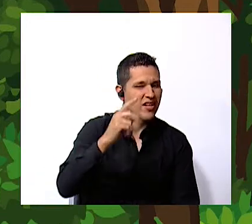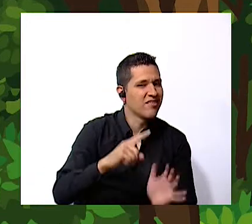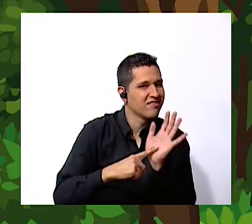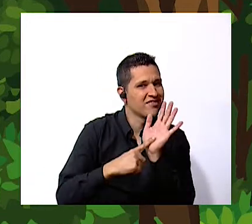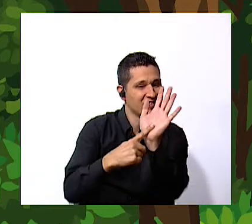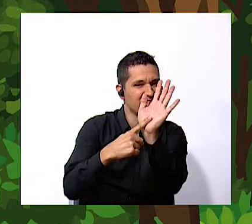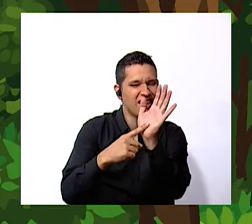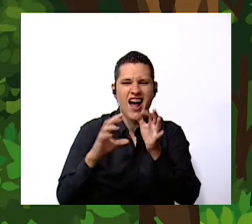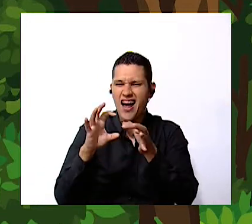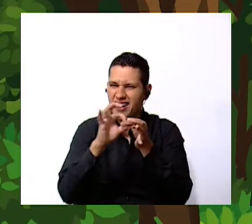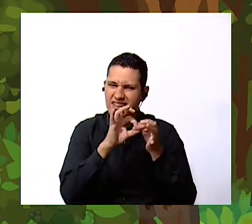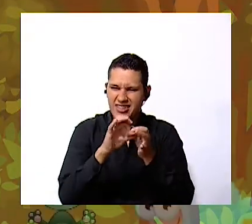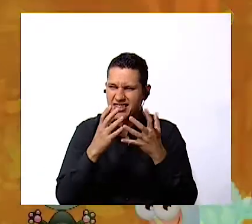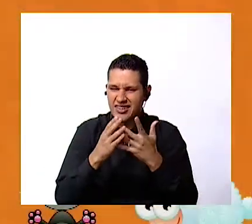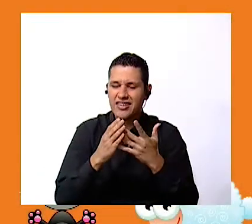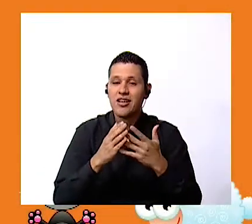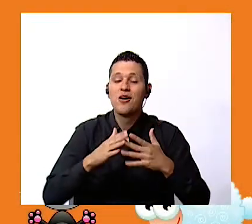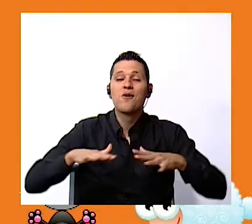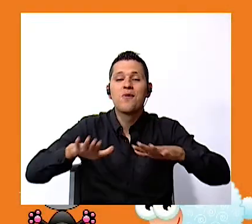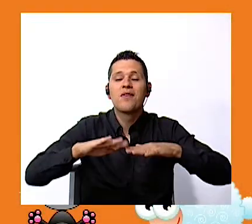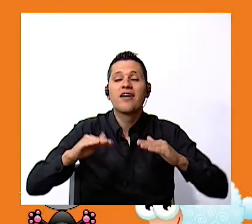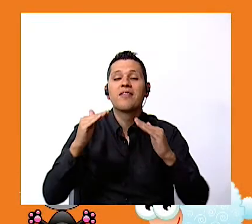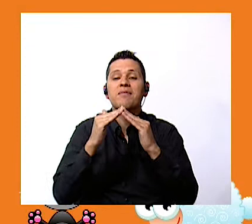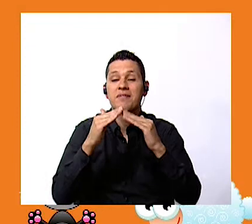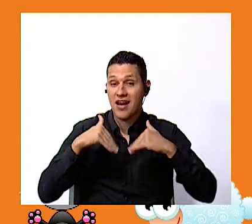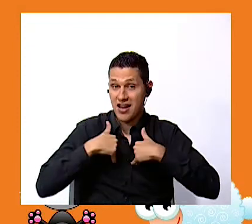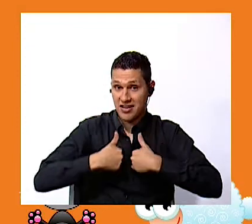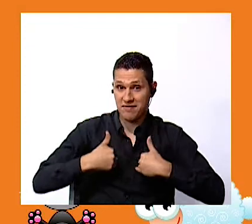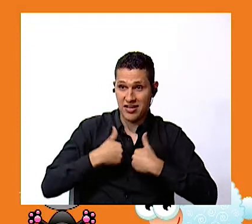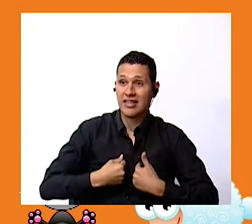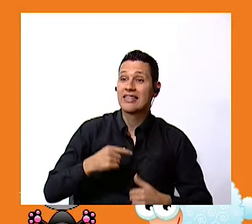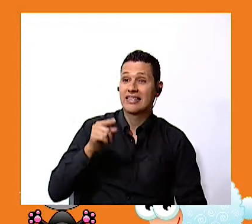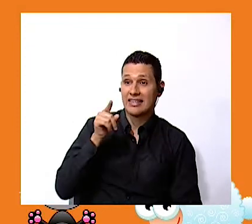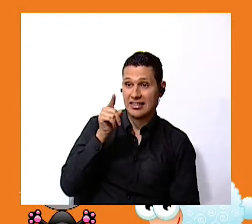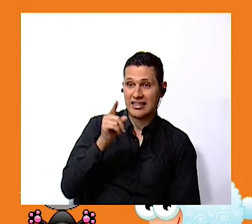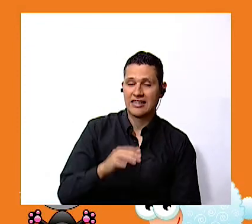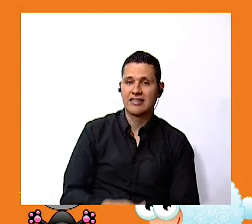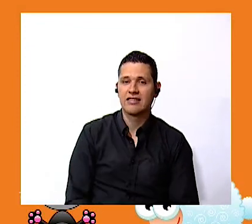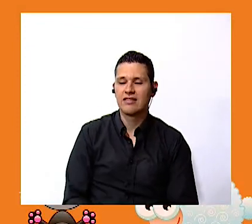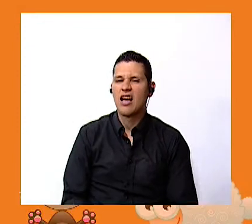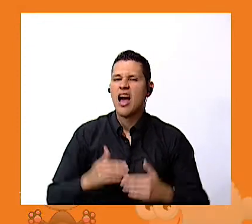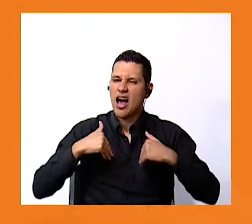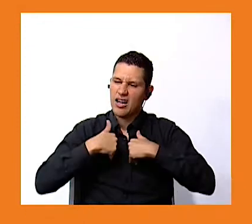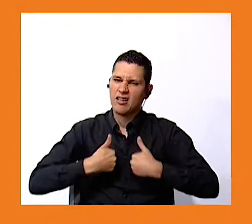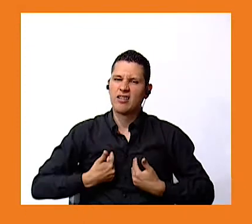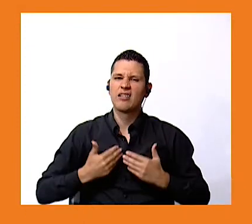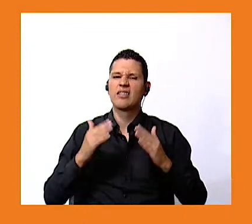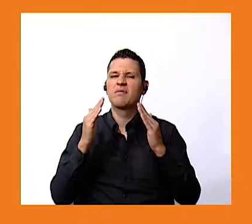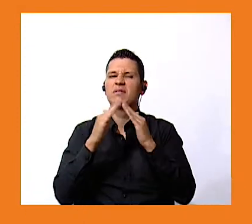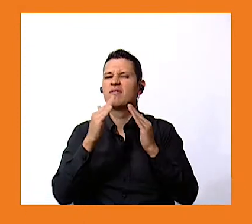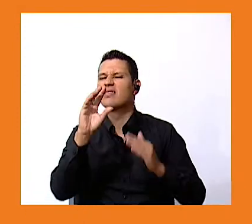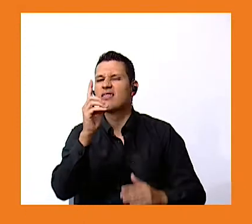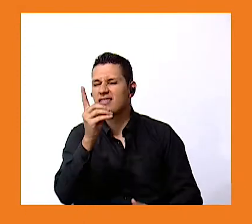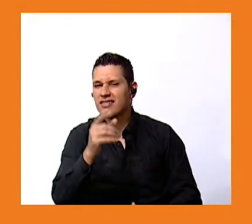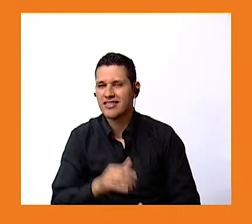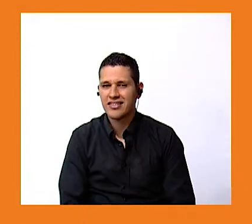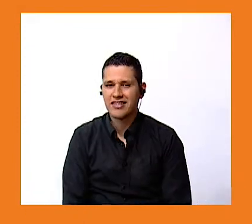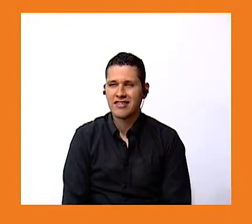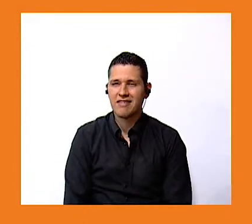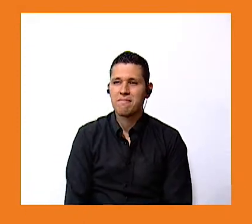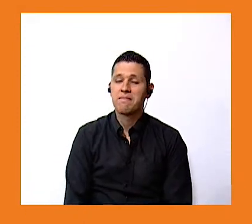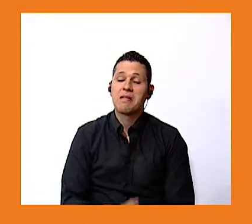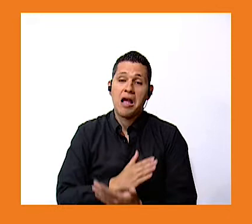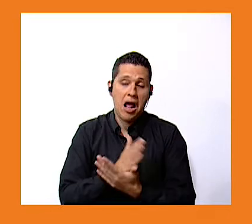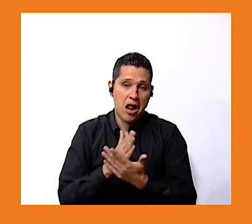about animal habitats okay where do animals live some animals